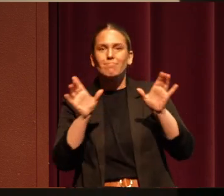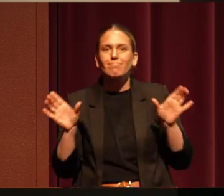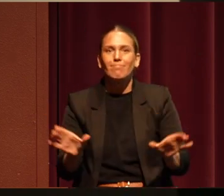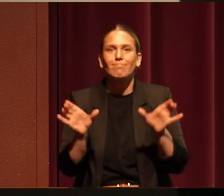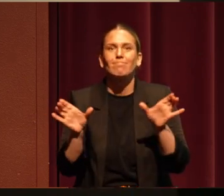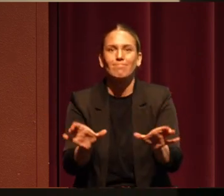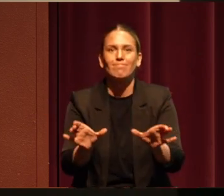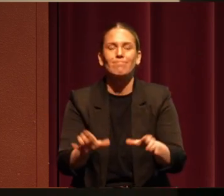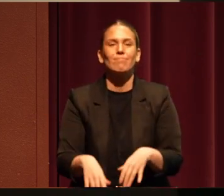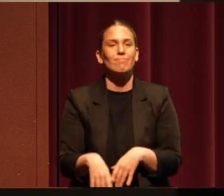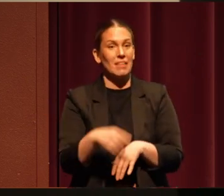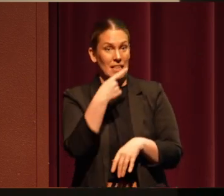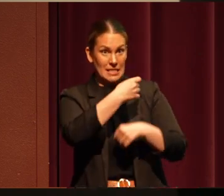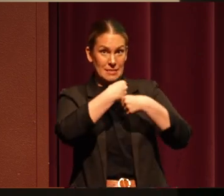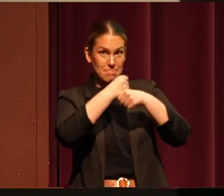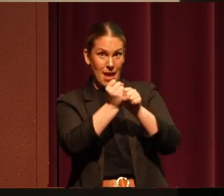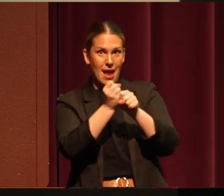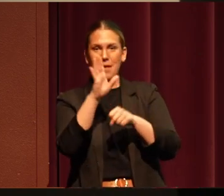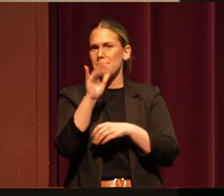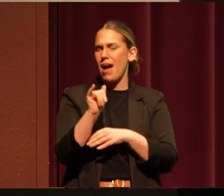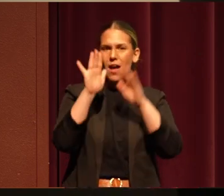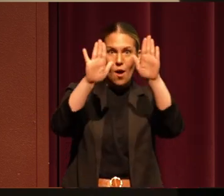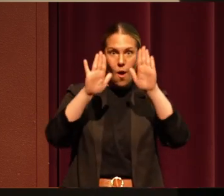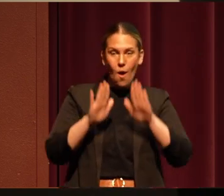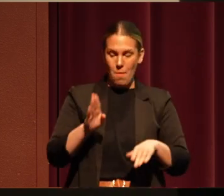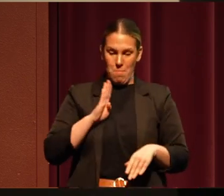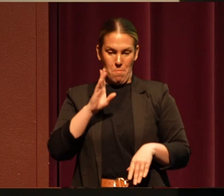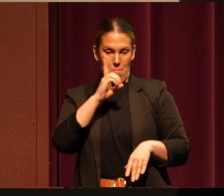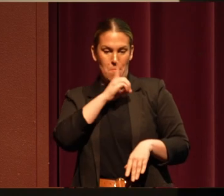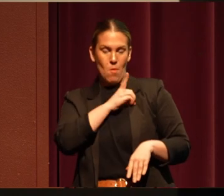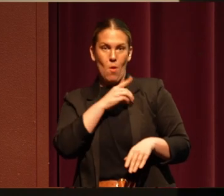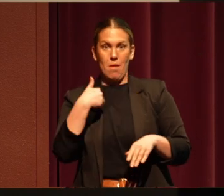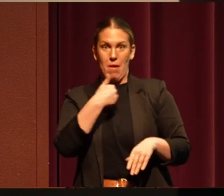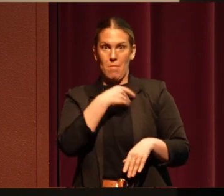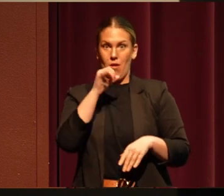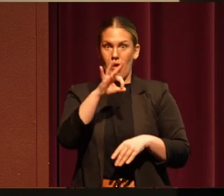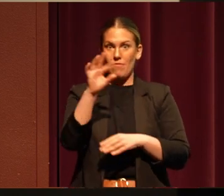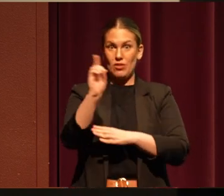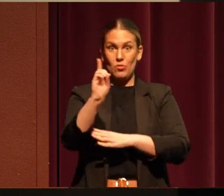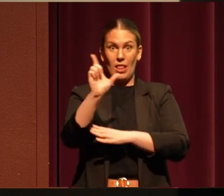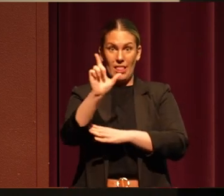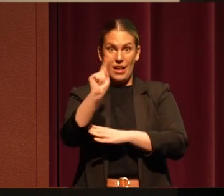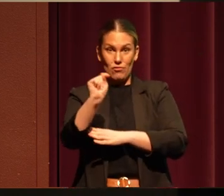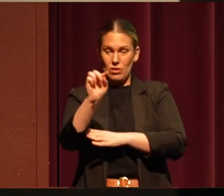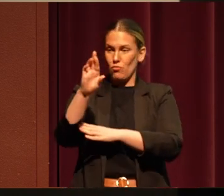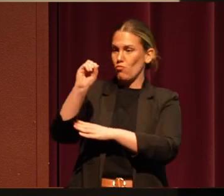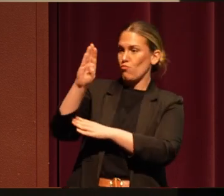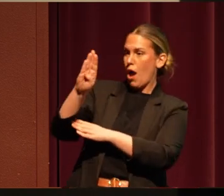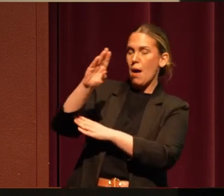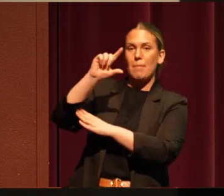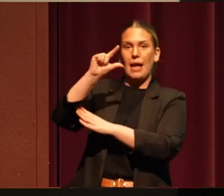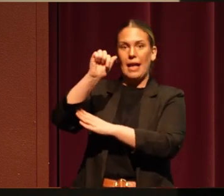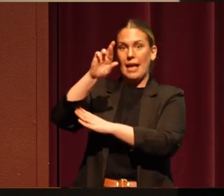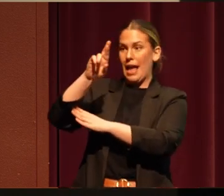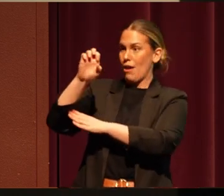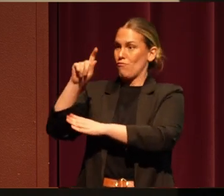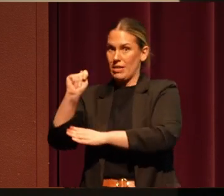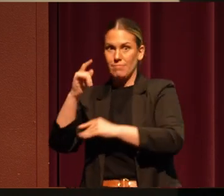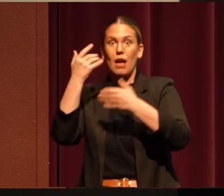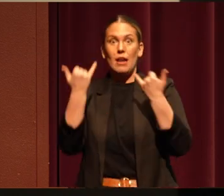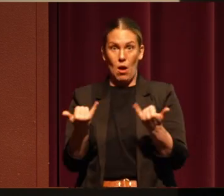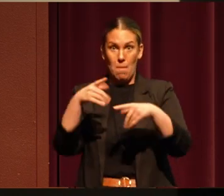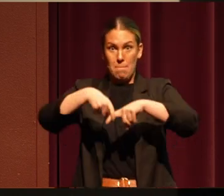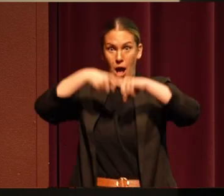and was created by a terrific board member of the Deschutes Land Trust, Rob Garrett, so thank you, Rob, and I will pause